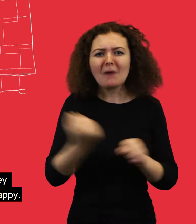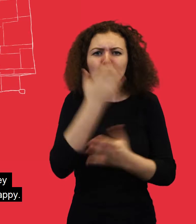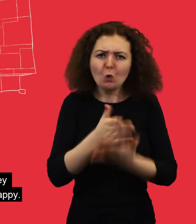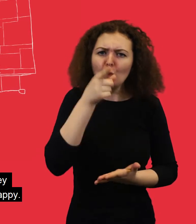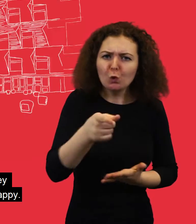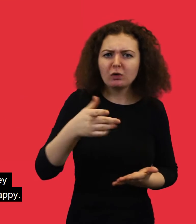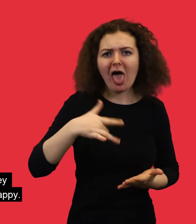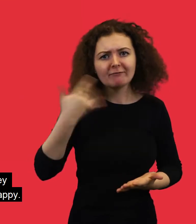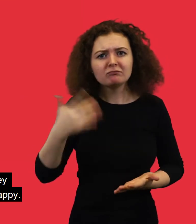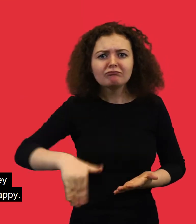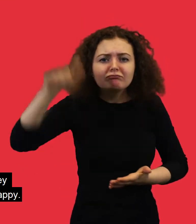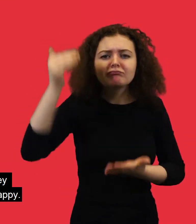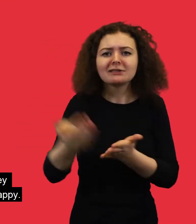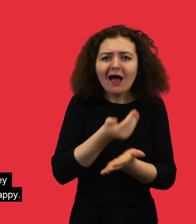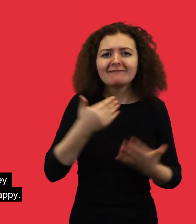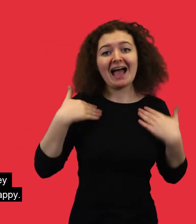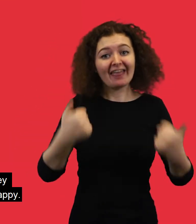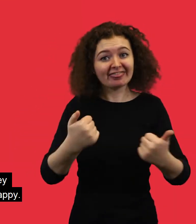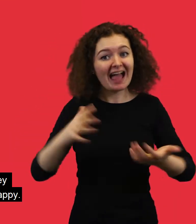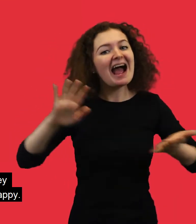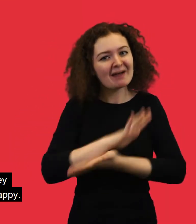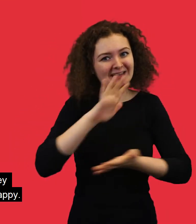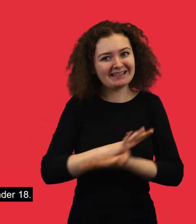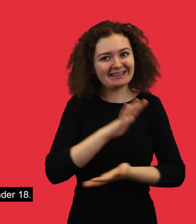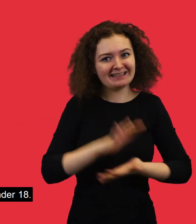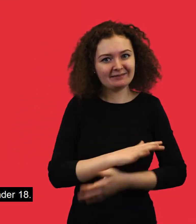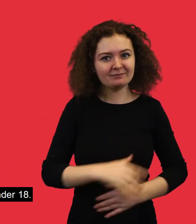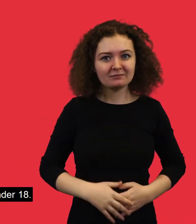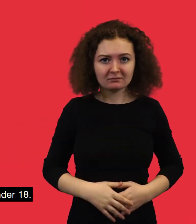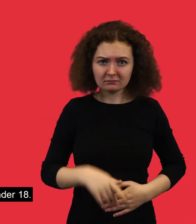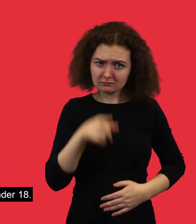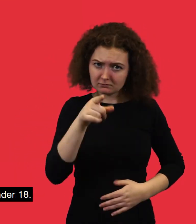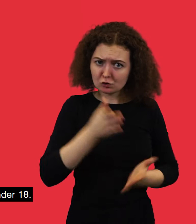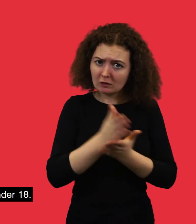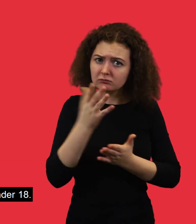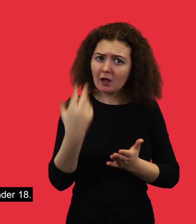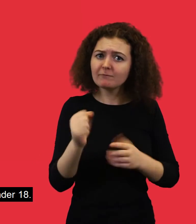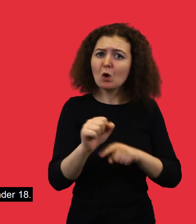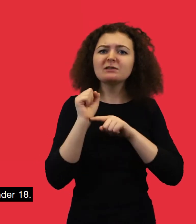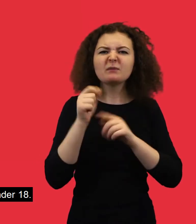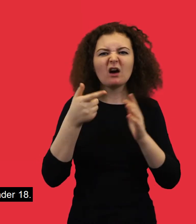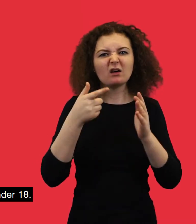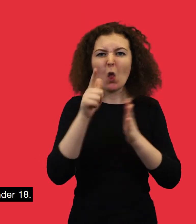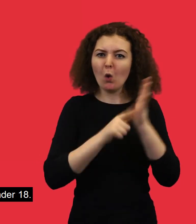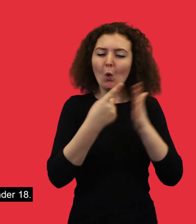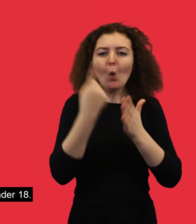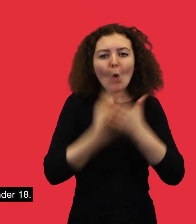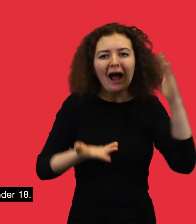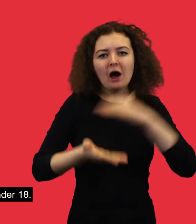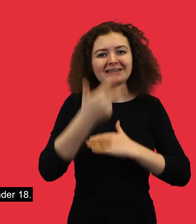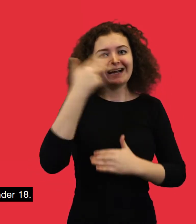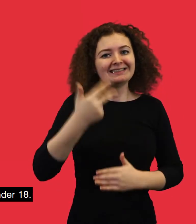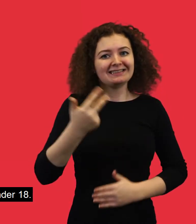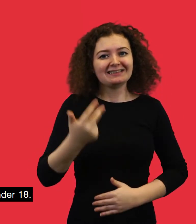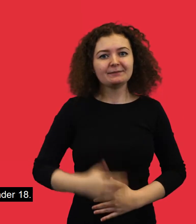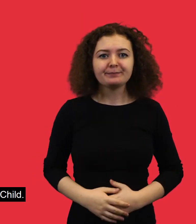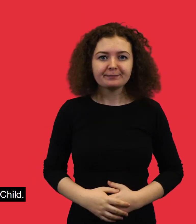that you live and grow up safe, healthy and happy. Your rights are also protected by a law that is only for people under